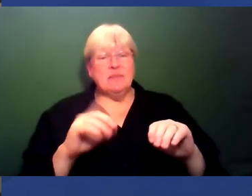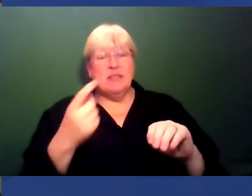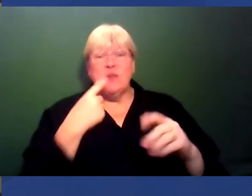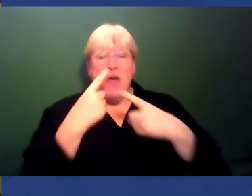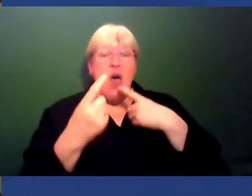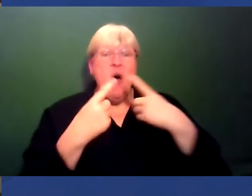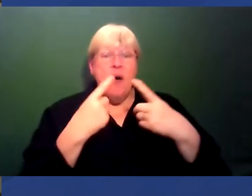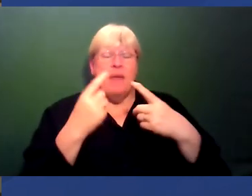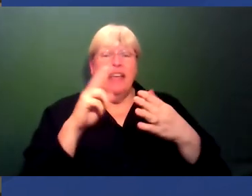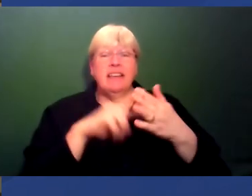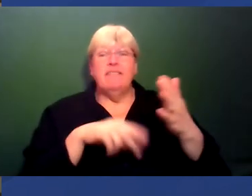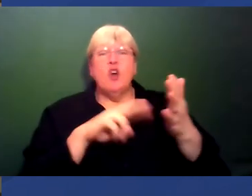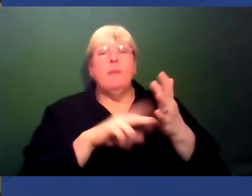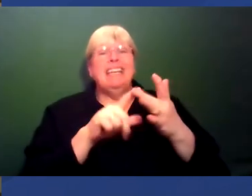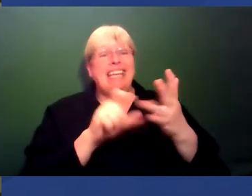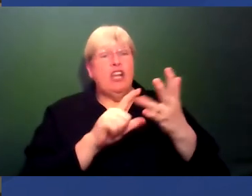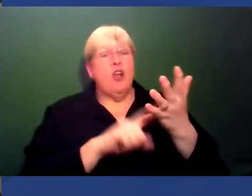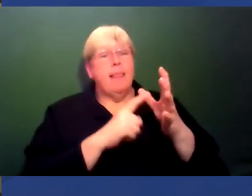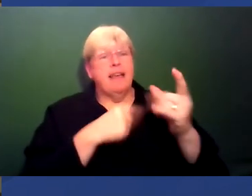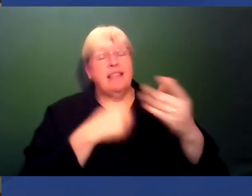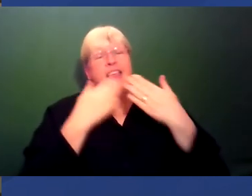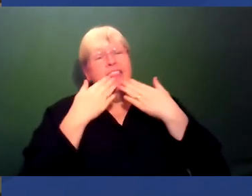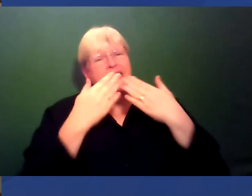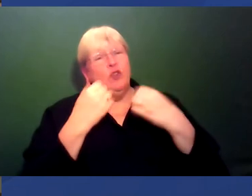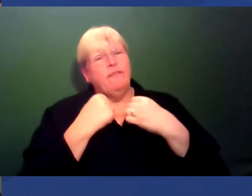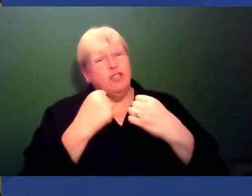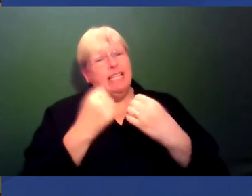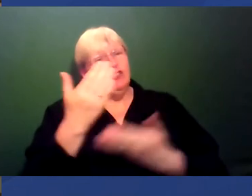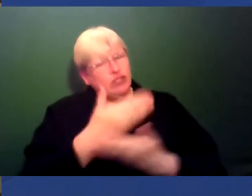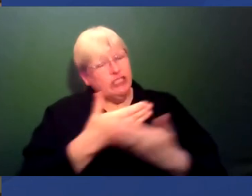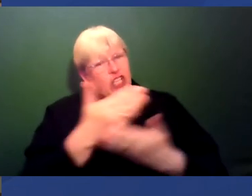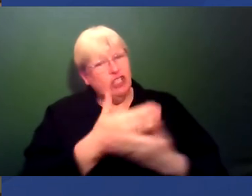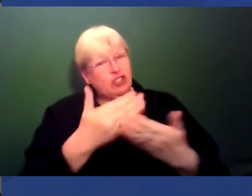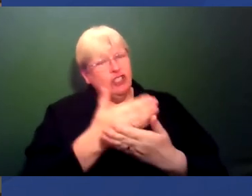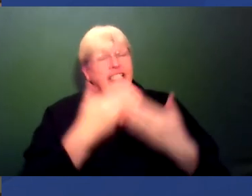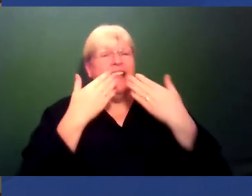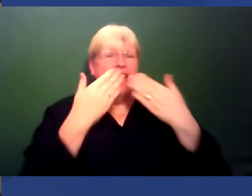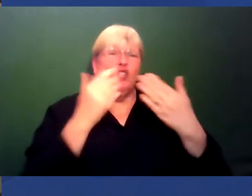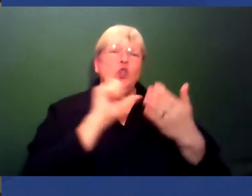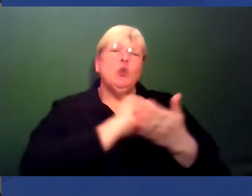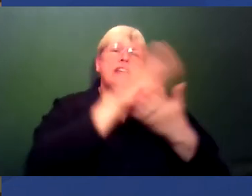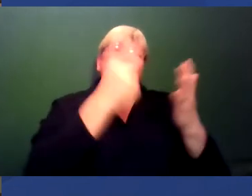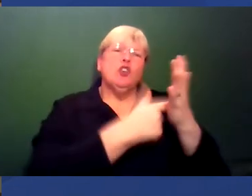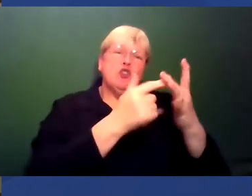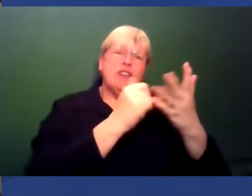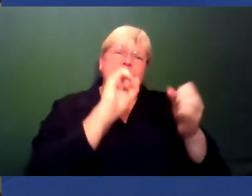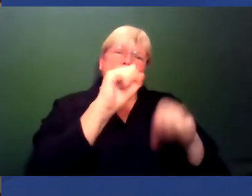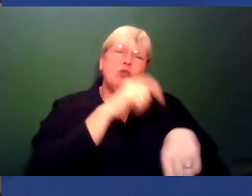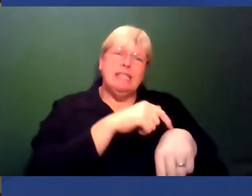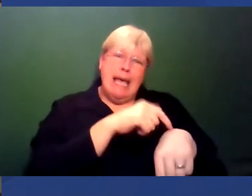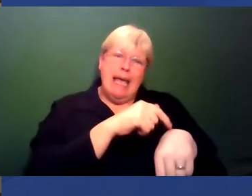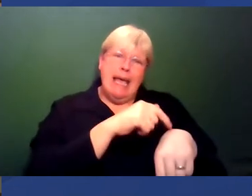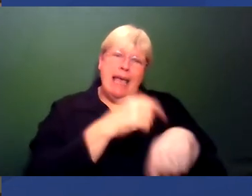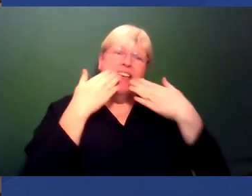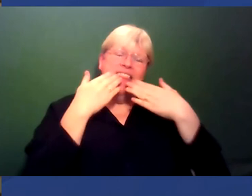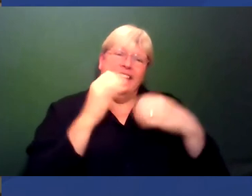question from Nijma who says thank you for an insightful discussion so Chris thank you for the time you've spent with us thank you